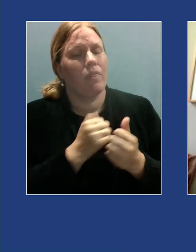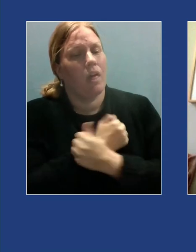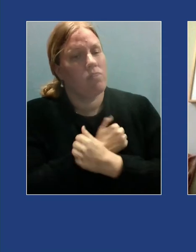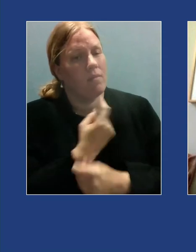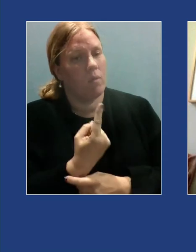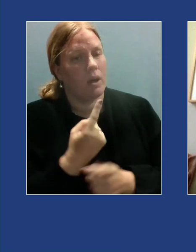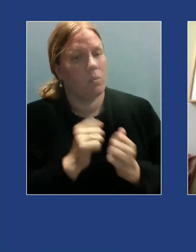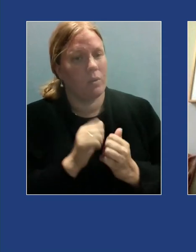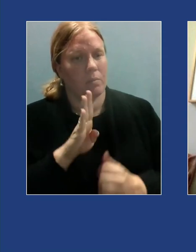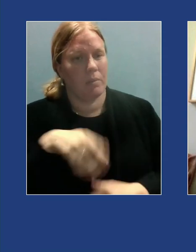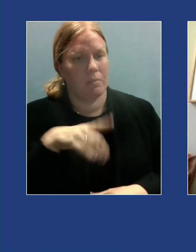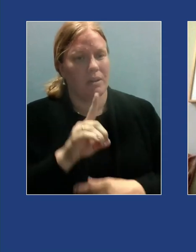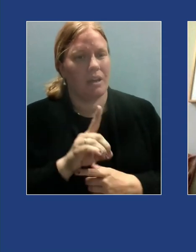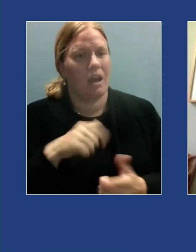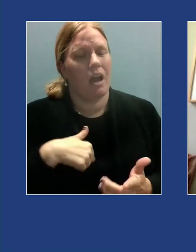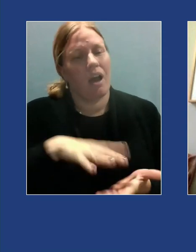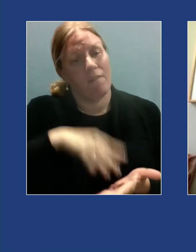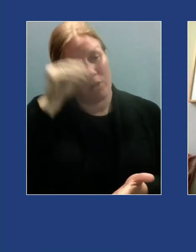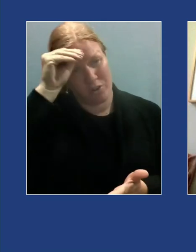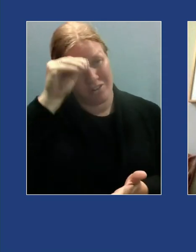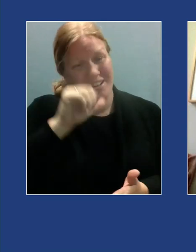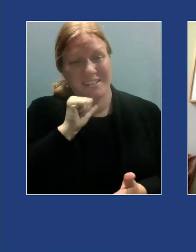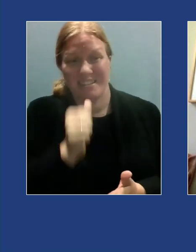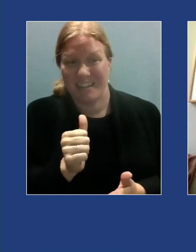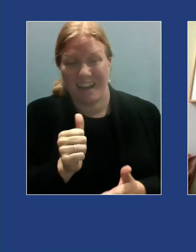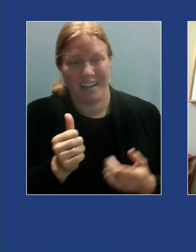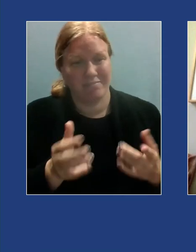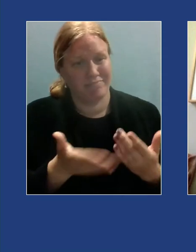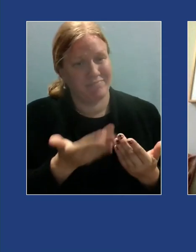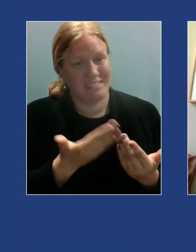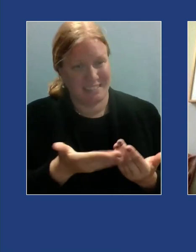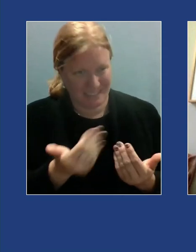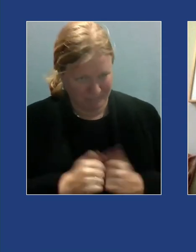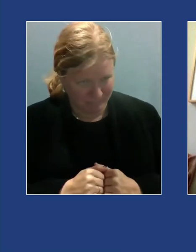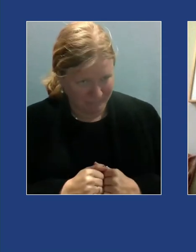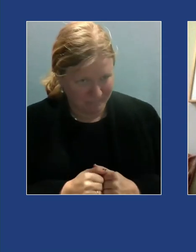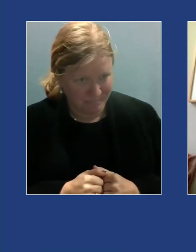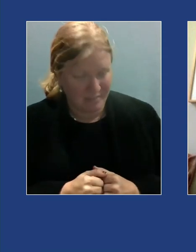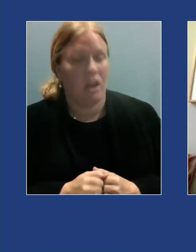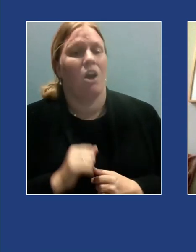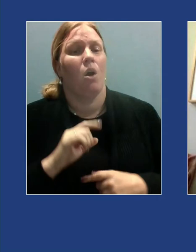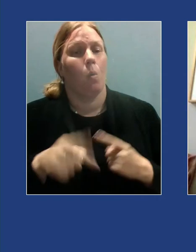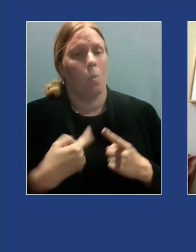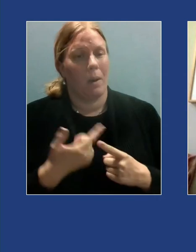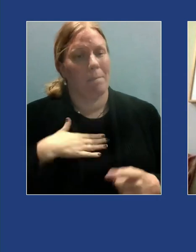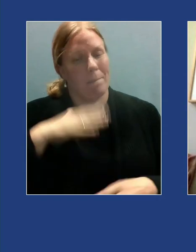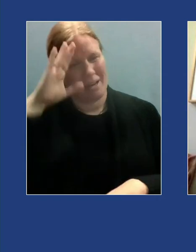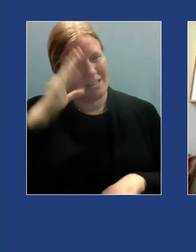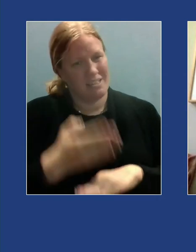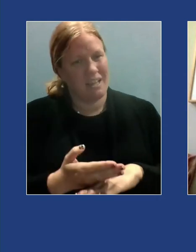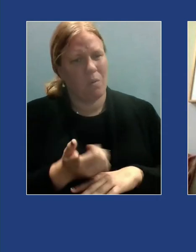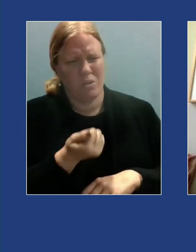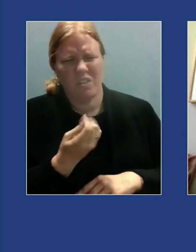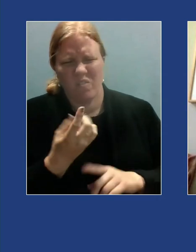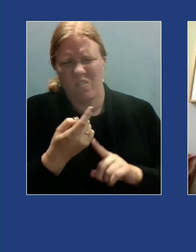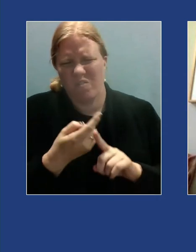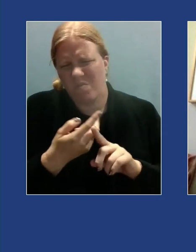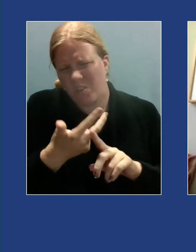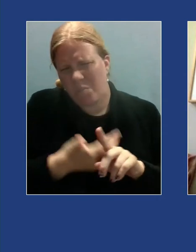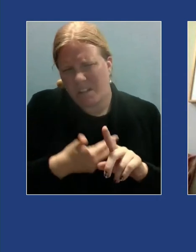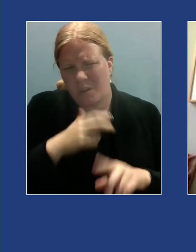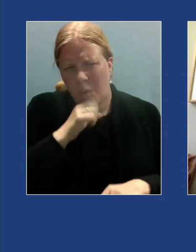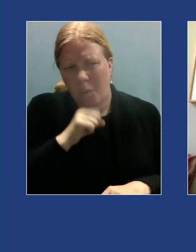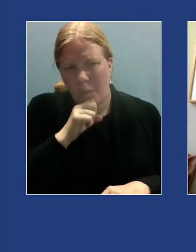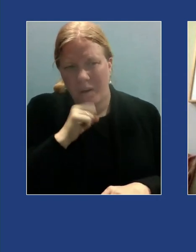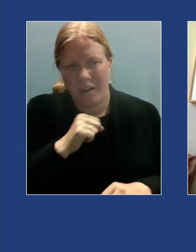I've certainly learned that it's not so linear when my son was a few months old and waking up at every hour throughout the night I